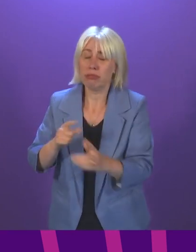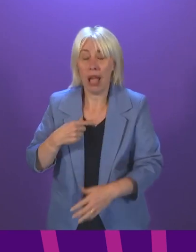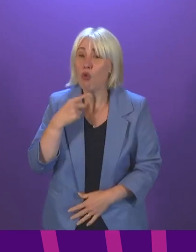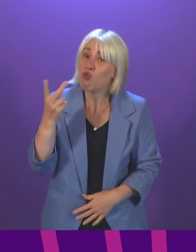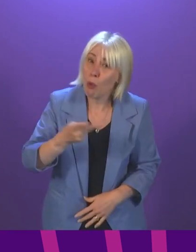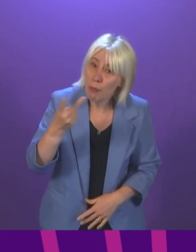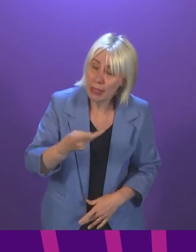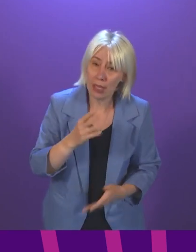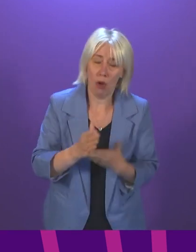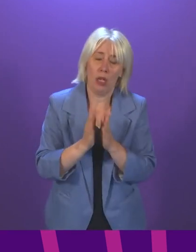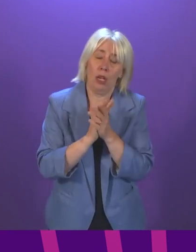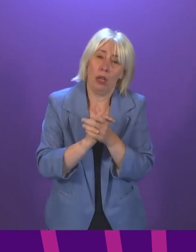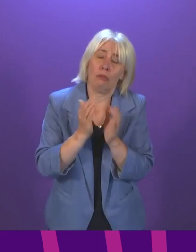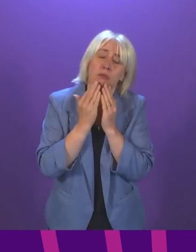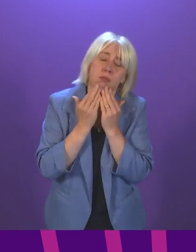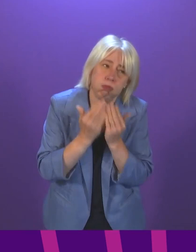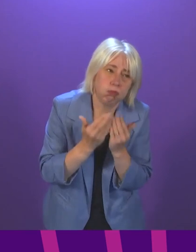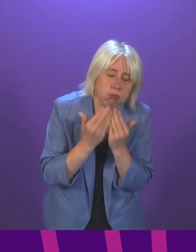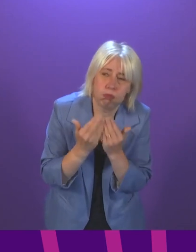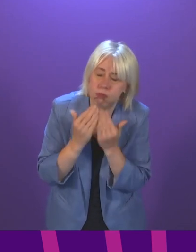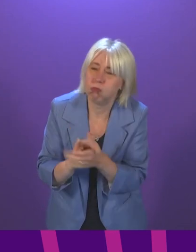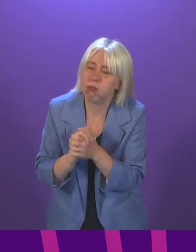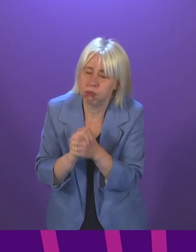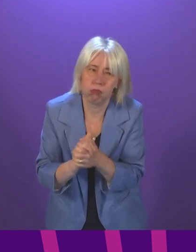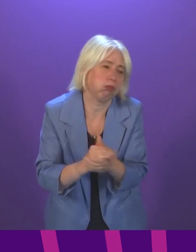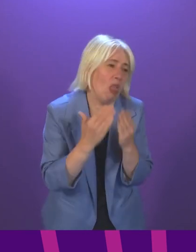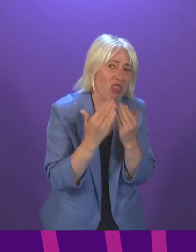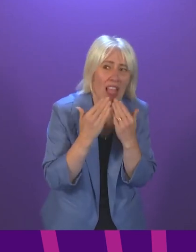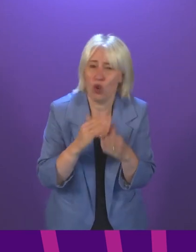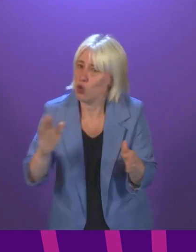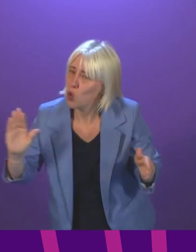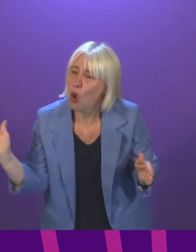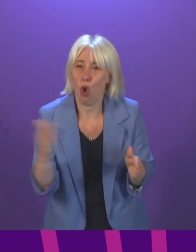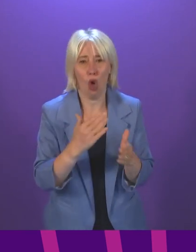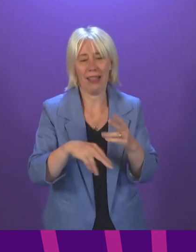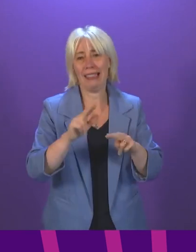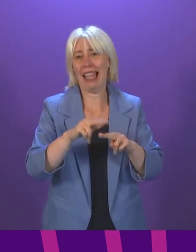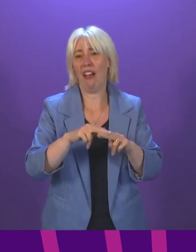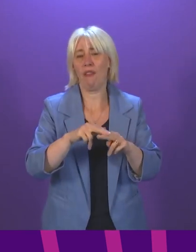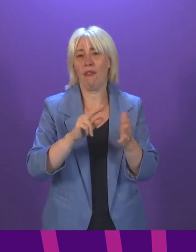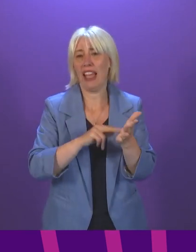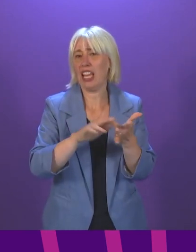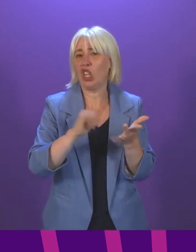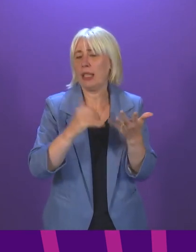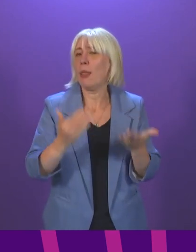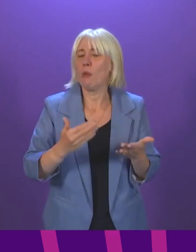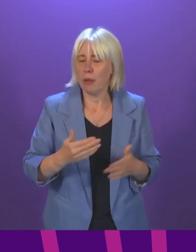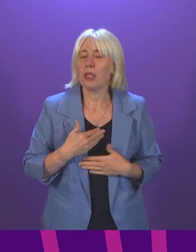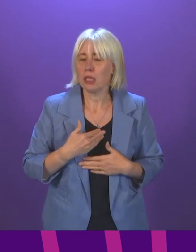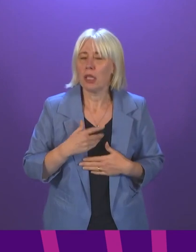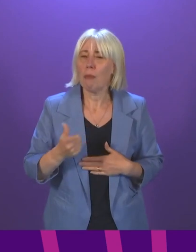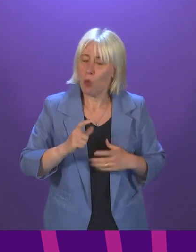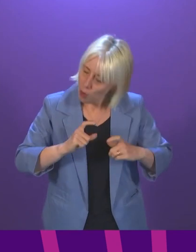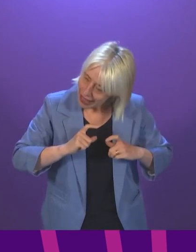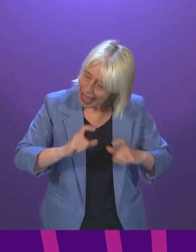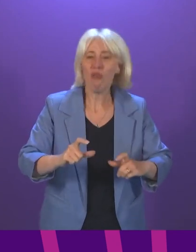deep gratitude to those who are working on the frontline of our National Health Service right now. But we will continue to take